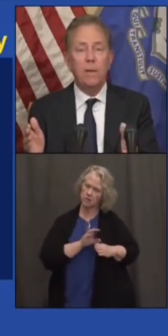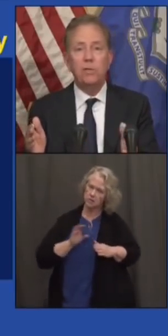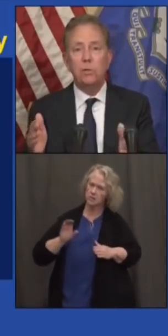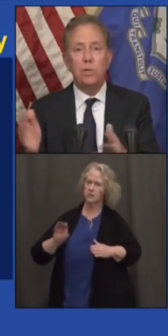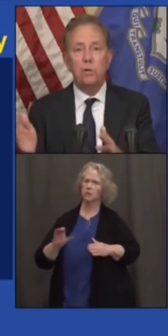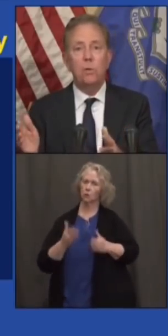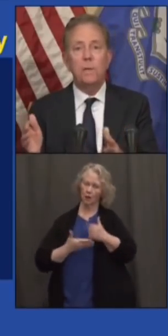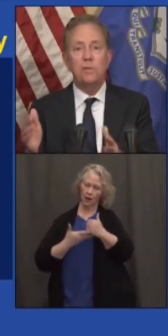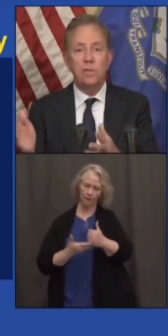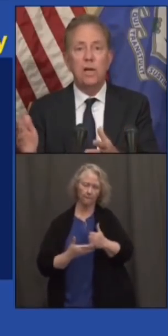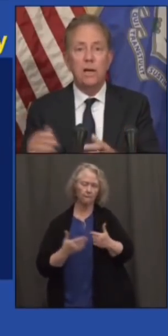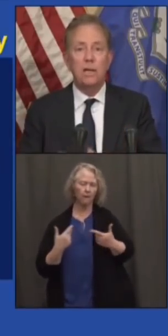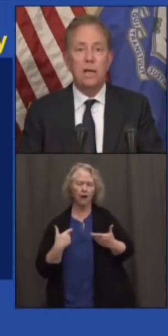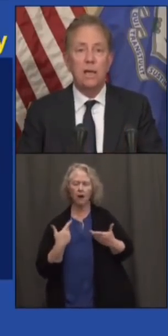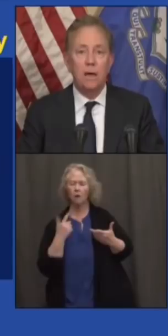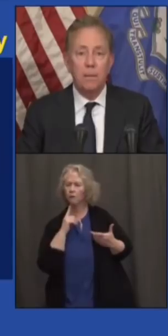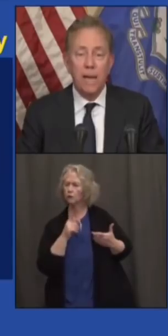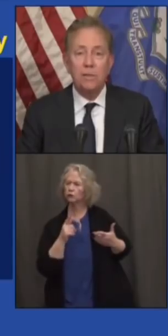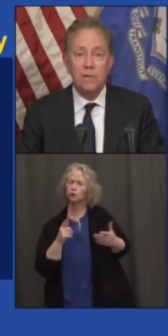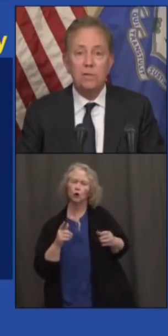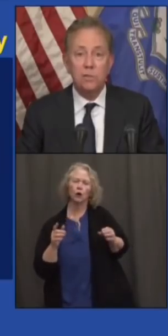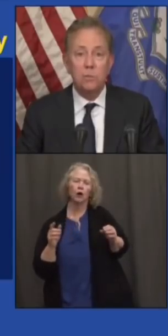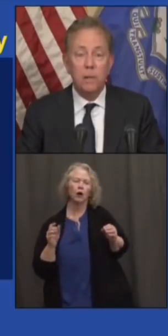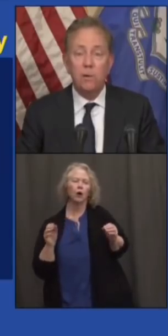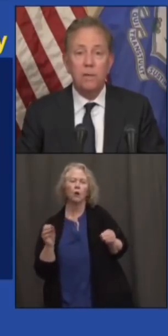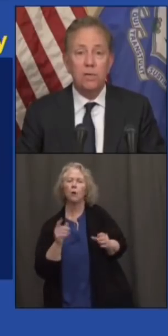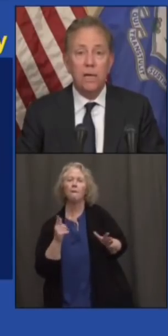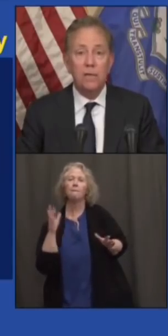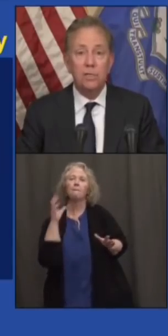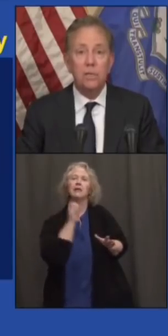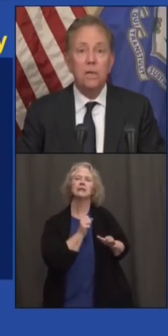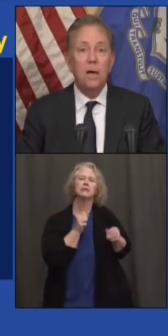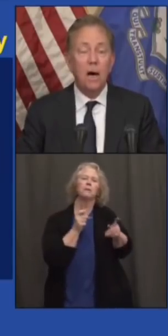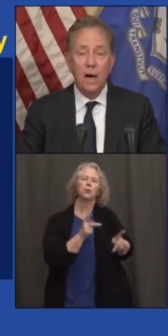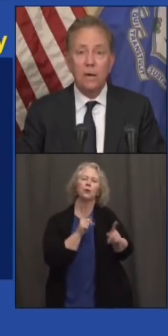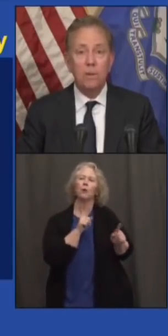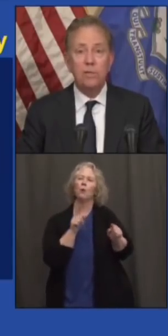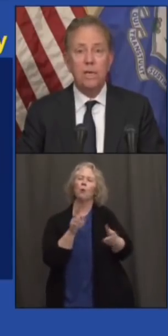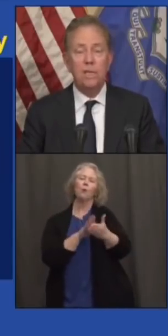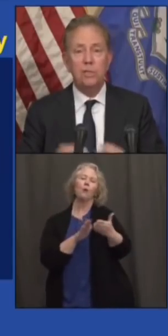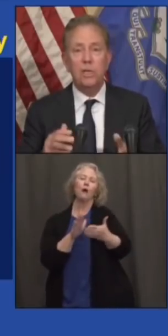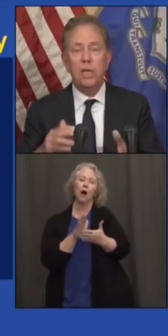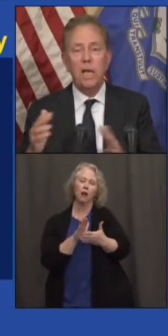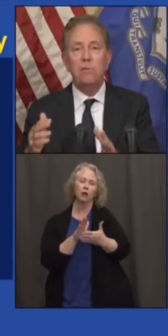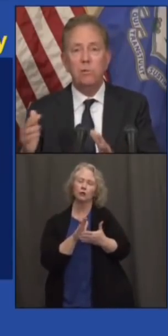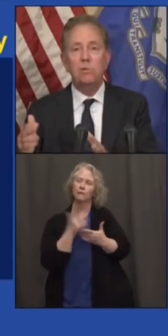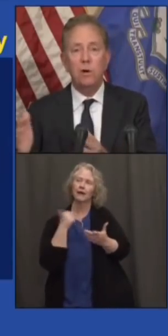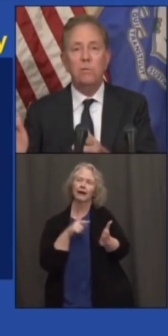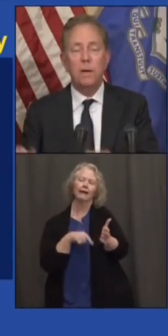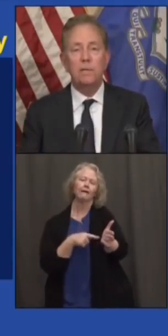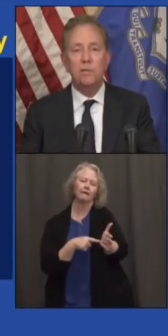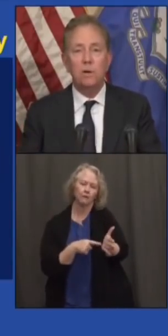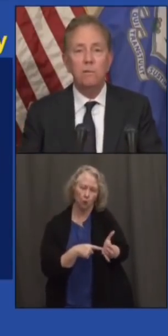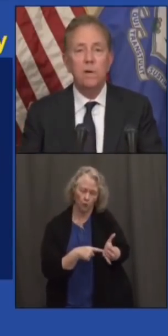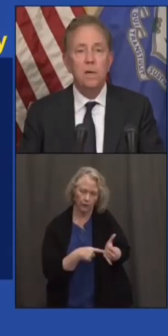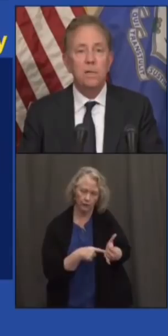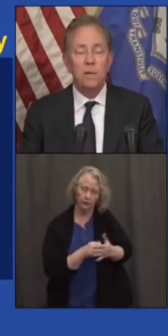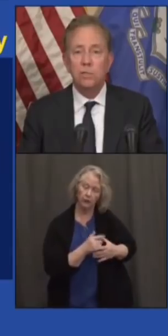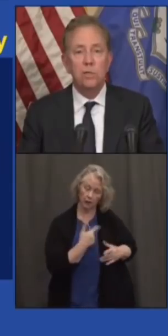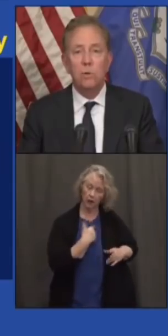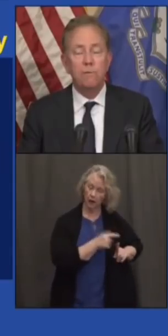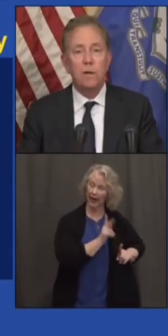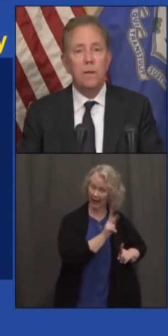I want to make sure that nobody is denied access to a better education, higher education. K-12 by itself